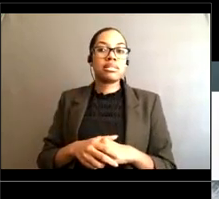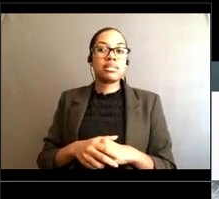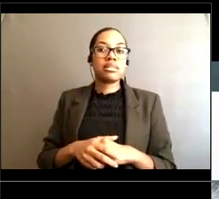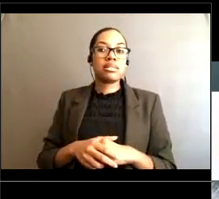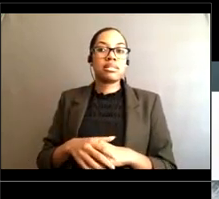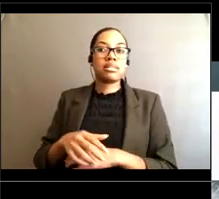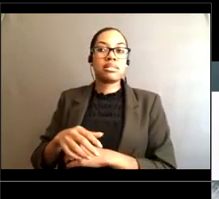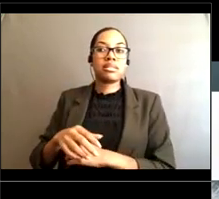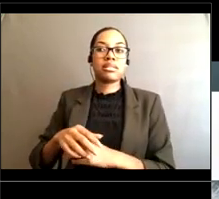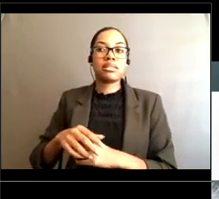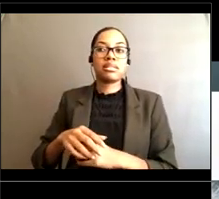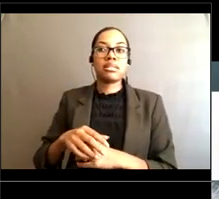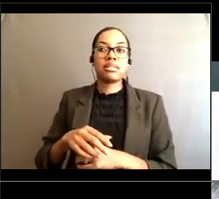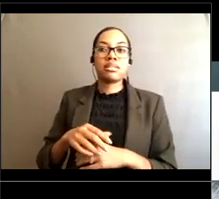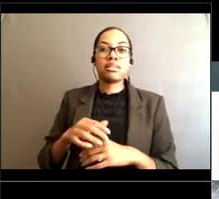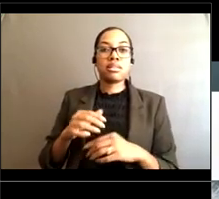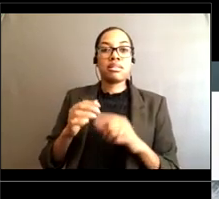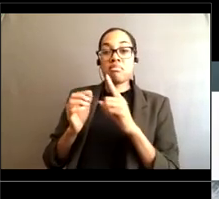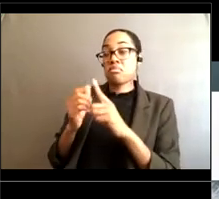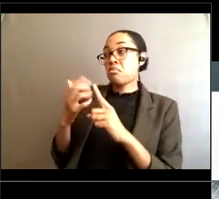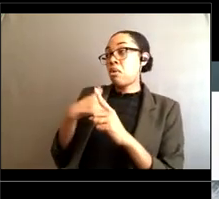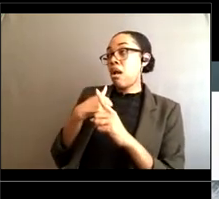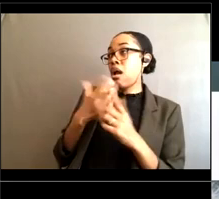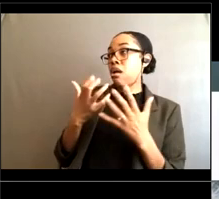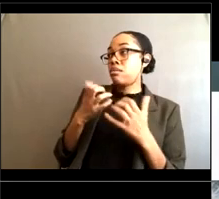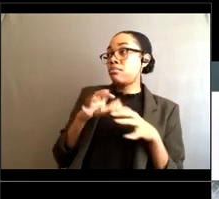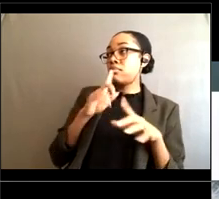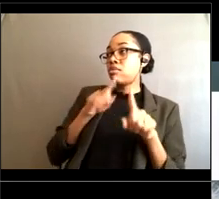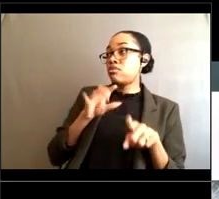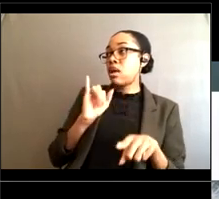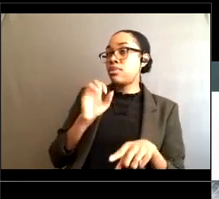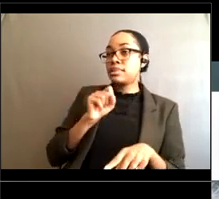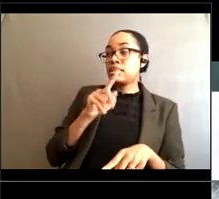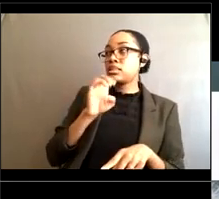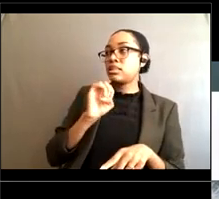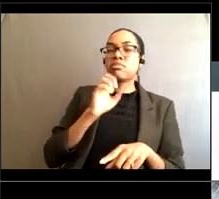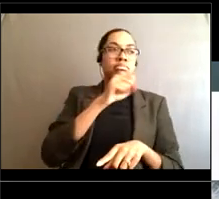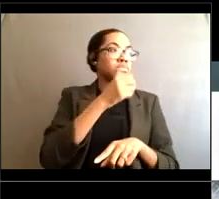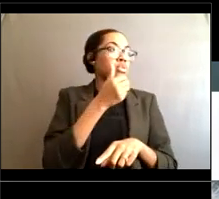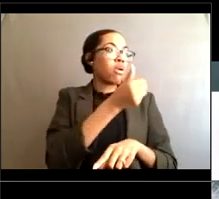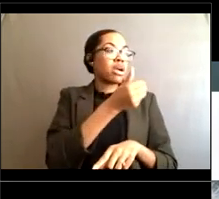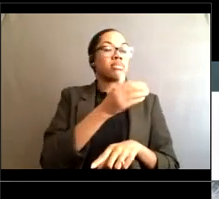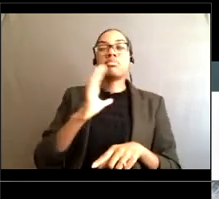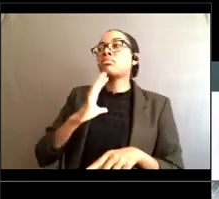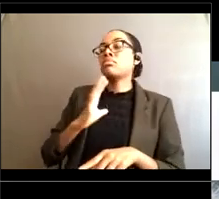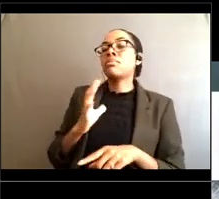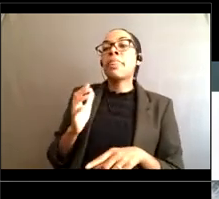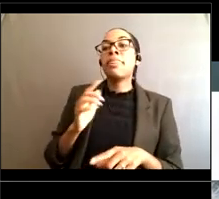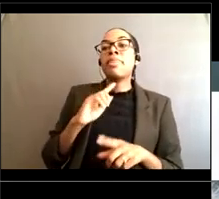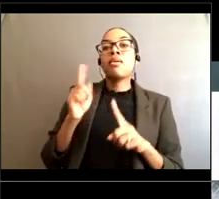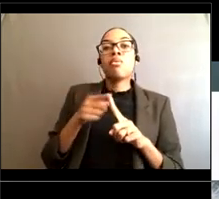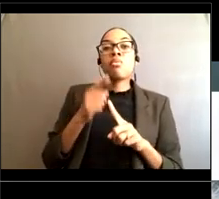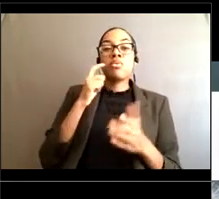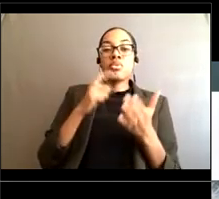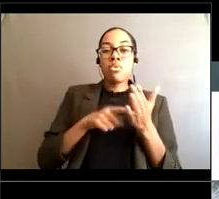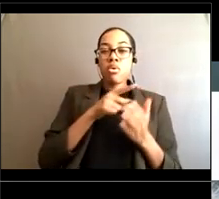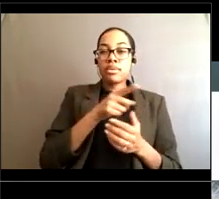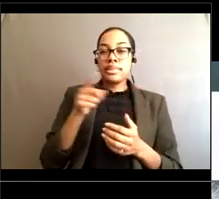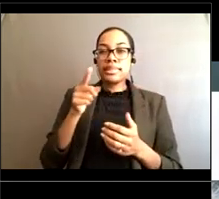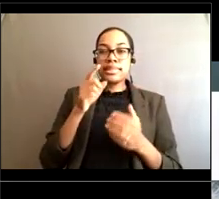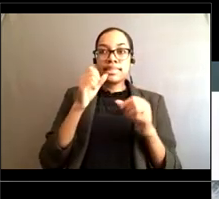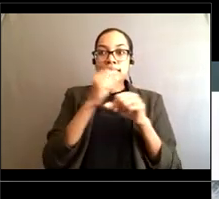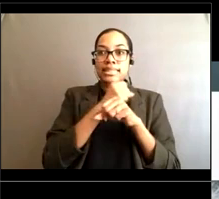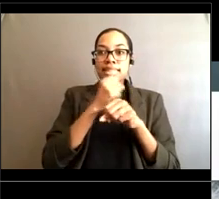um Yeah, mike you want me to take that one? Yes, go ahead um When we when we look at our statistics and vicky keeps